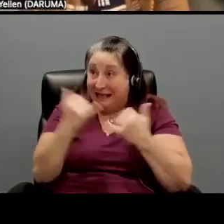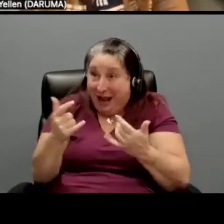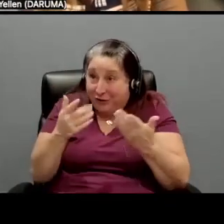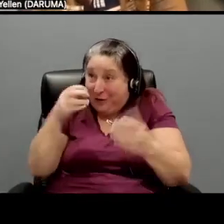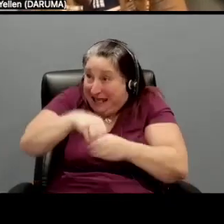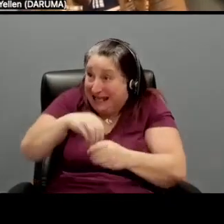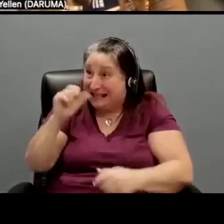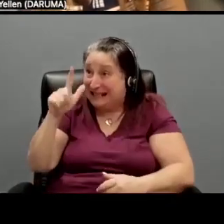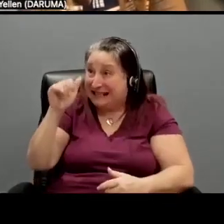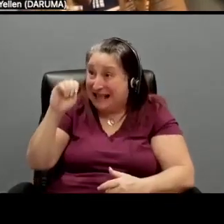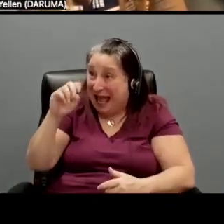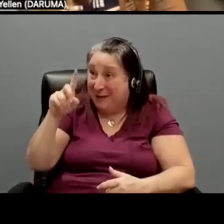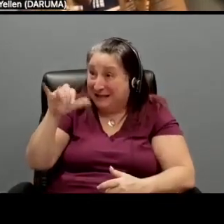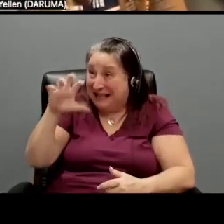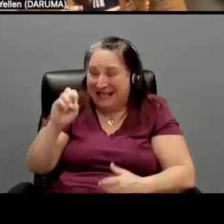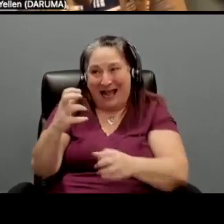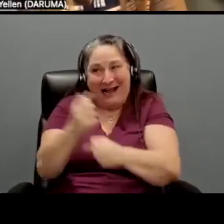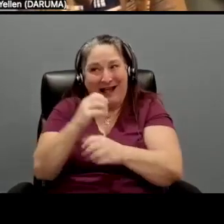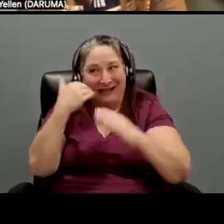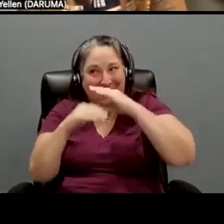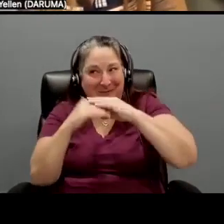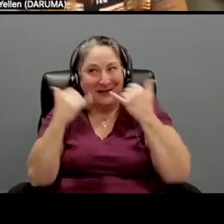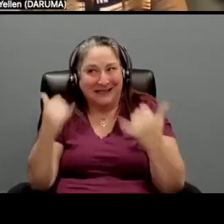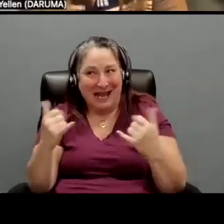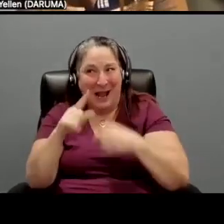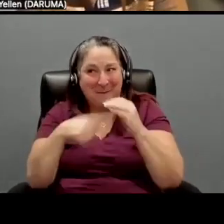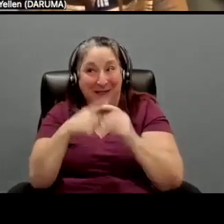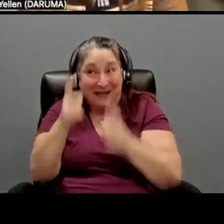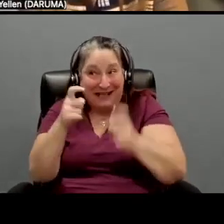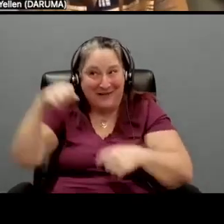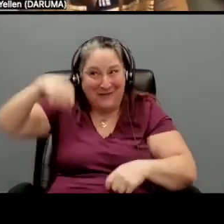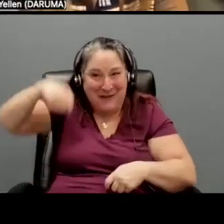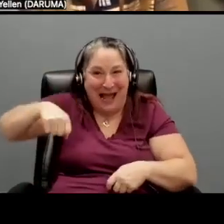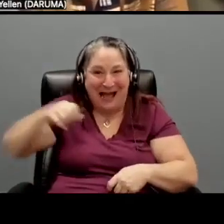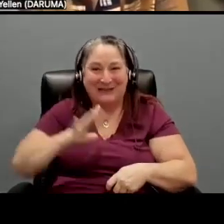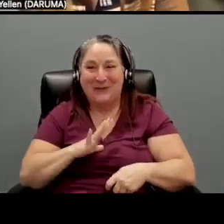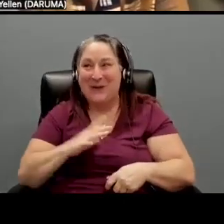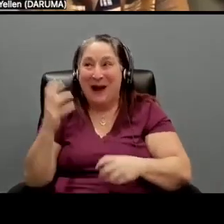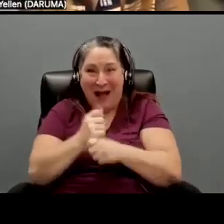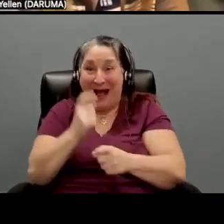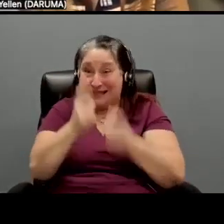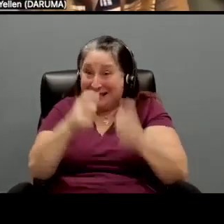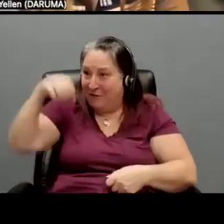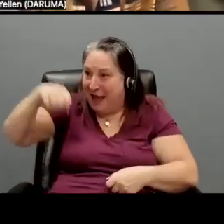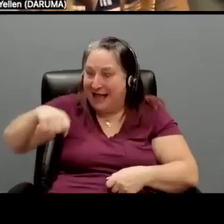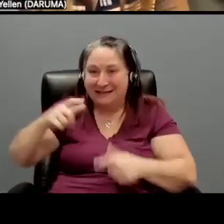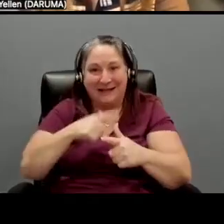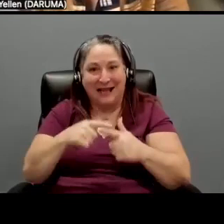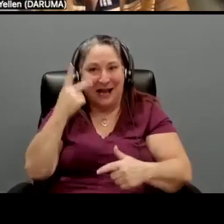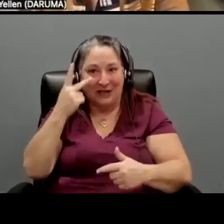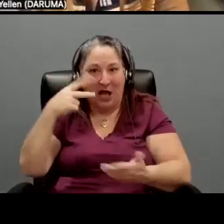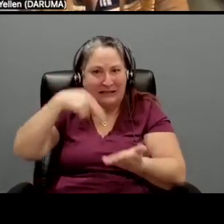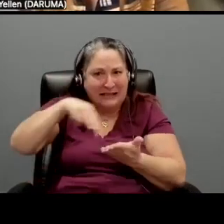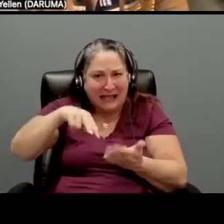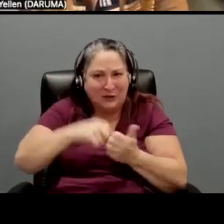And I, I got the email today about the gift bags. I was like, you got gift bags. And then I saw dances with films.